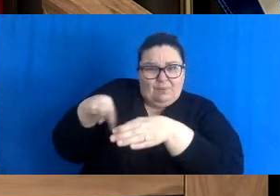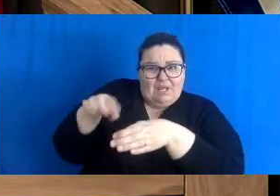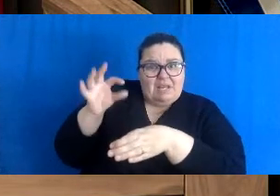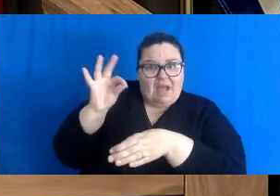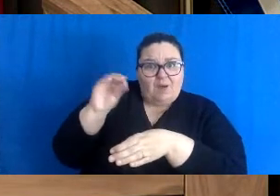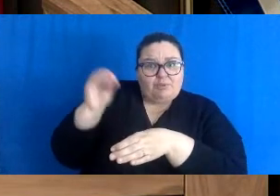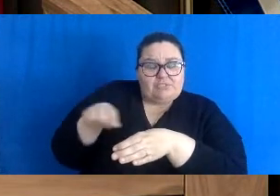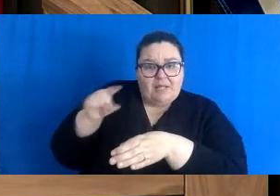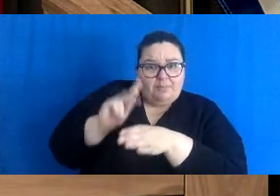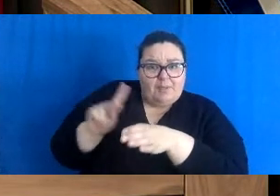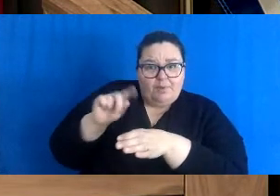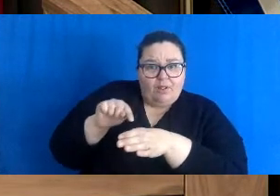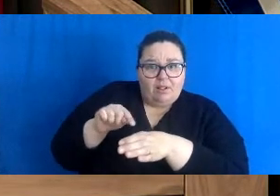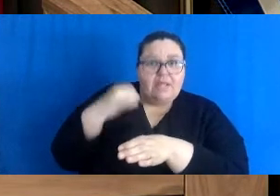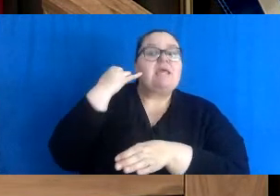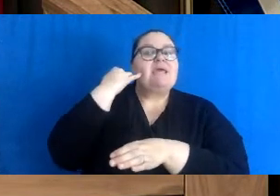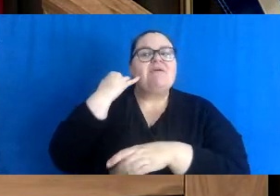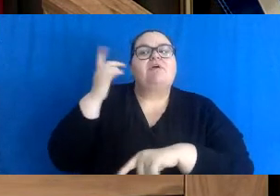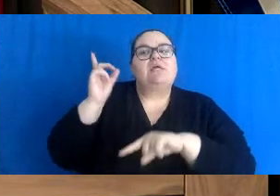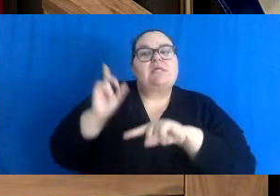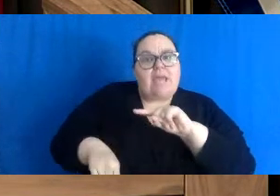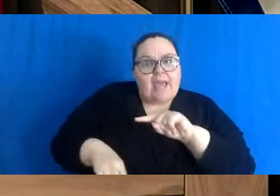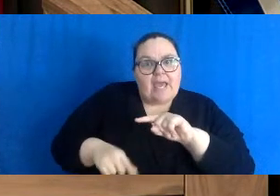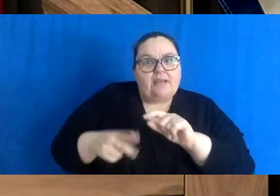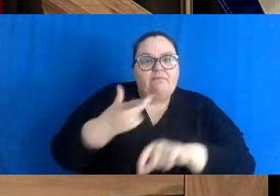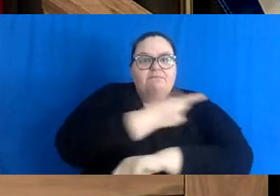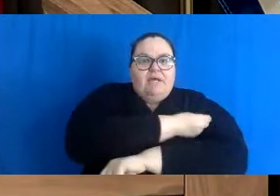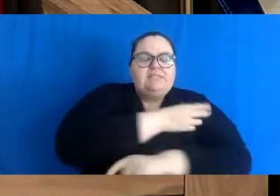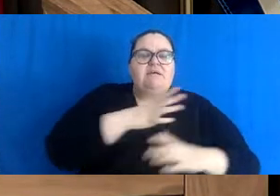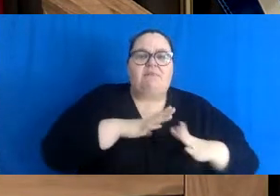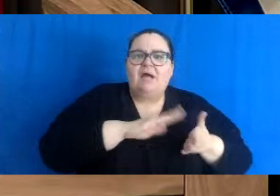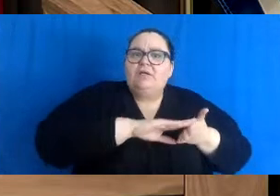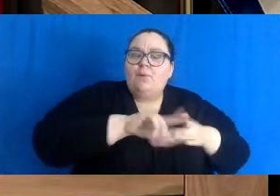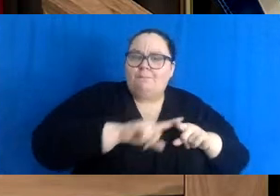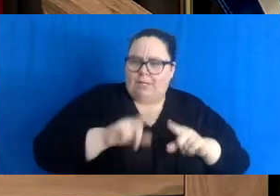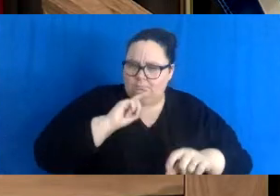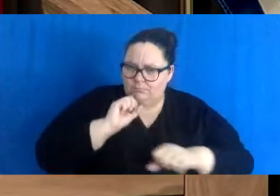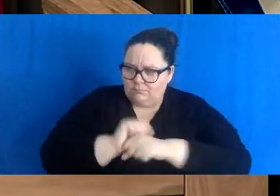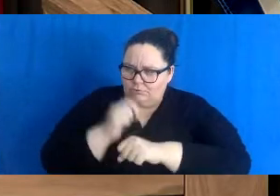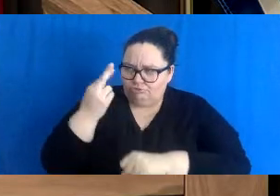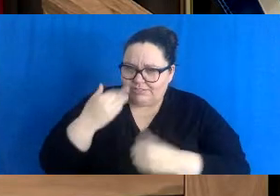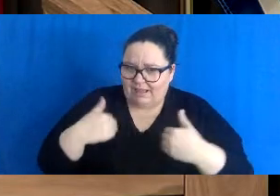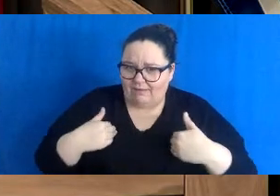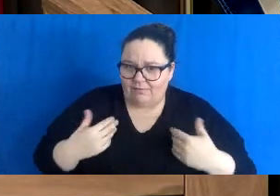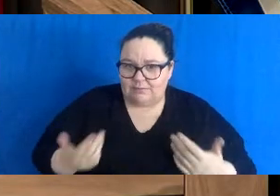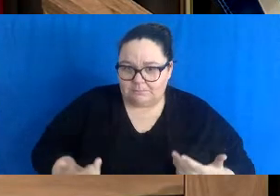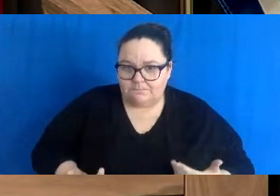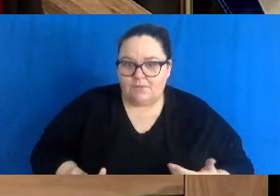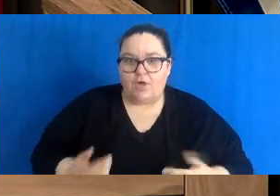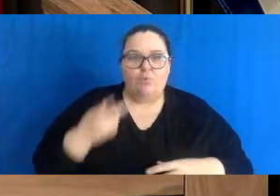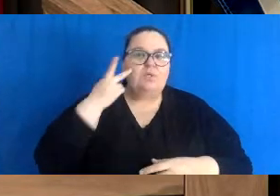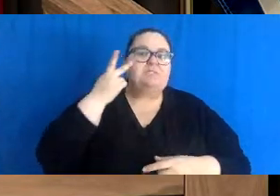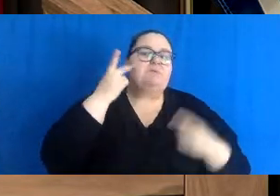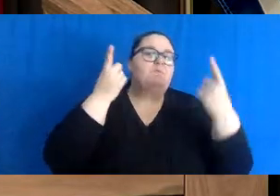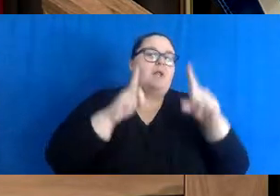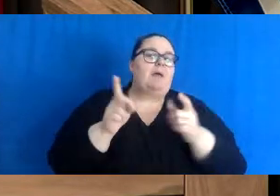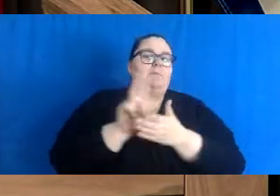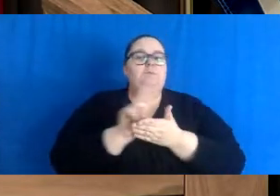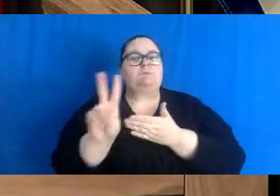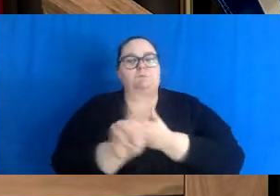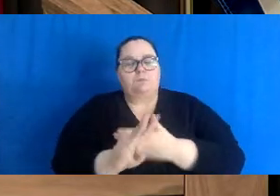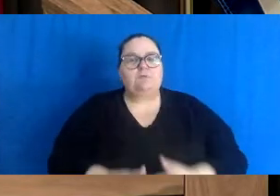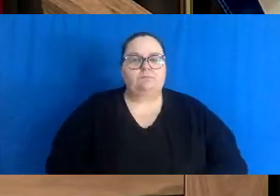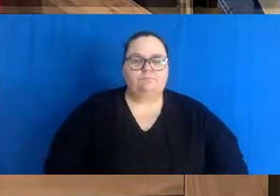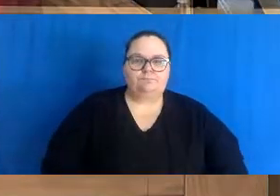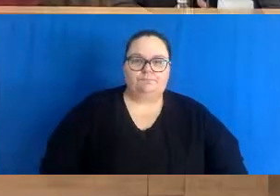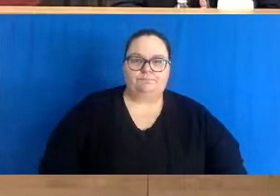weeks, we'll develop other measures as necessary based on what we see happening immediately in this next few weeks. Thank you